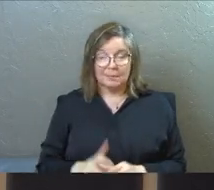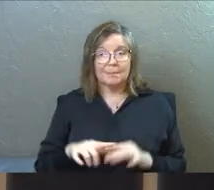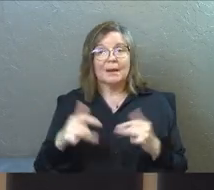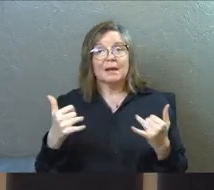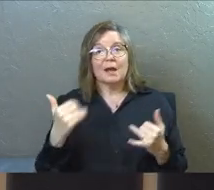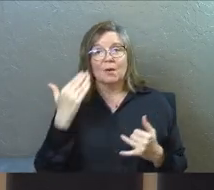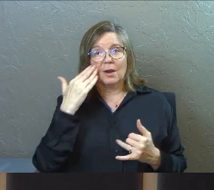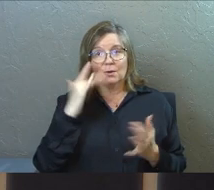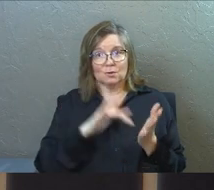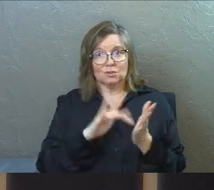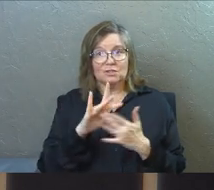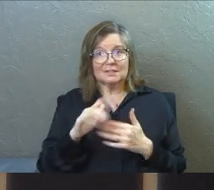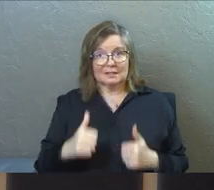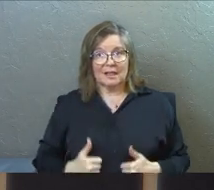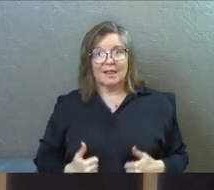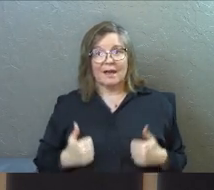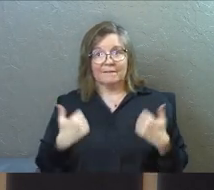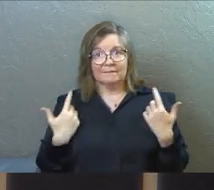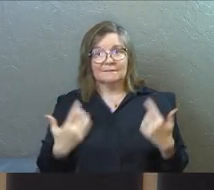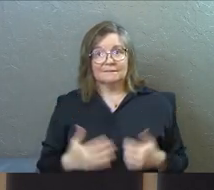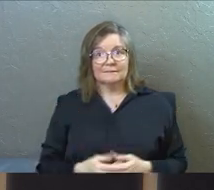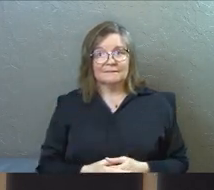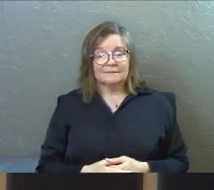But now I know that Jesus is alive.